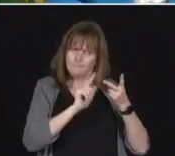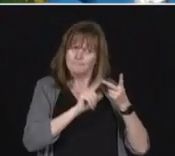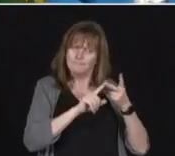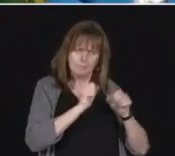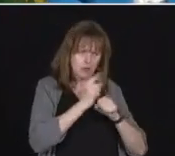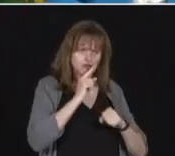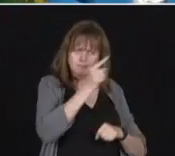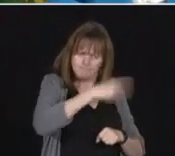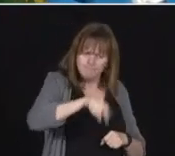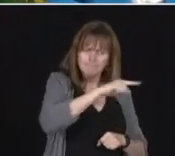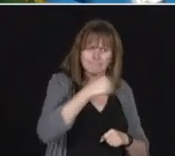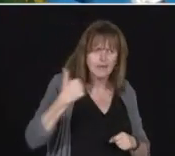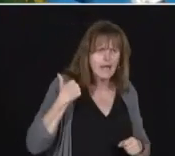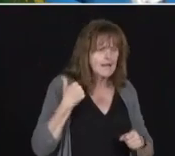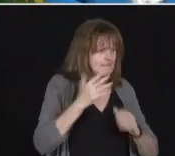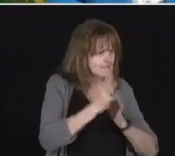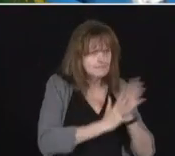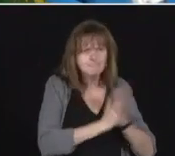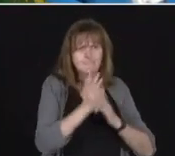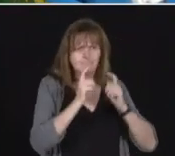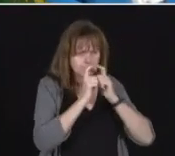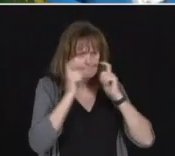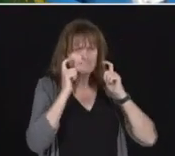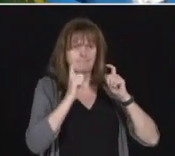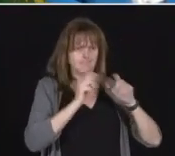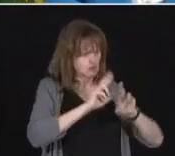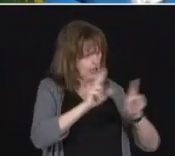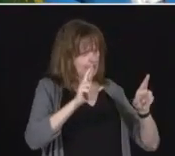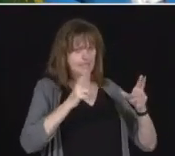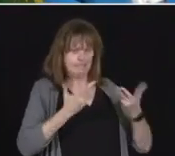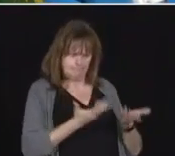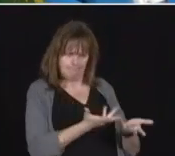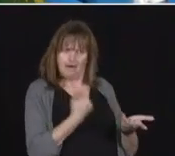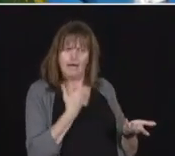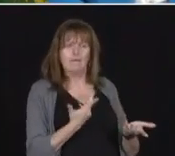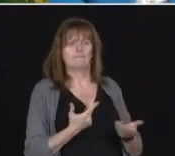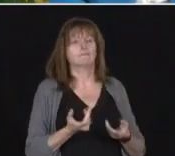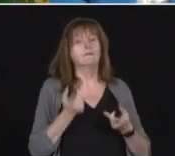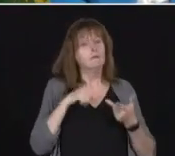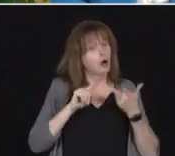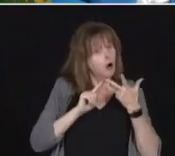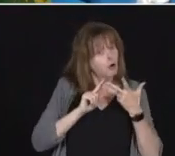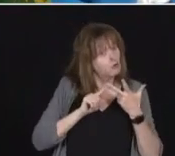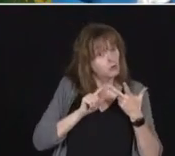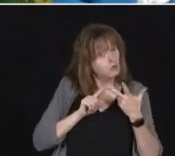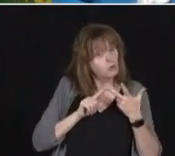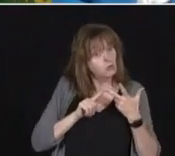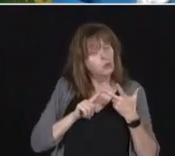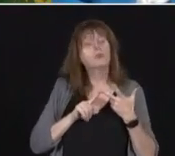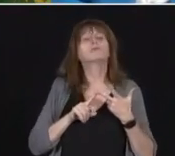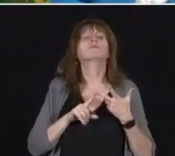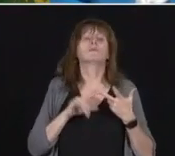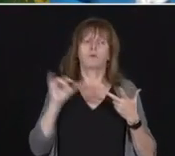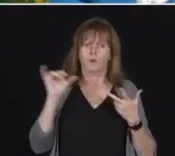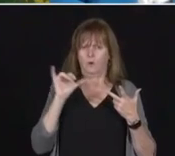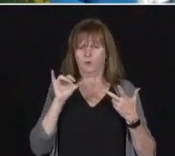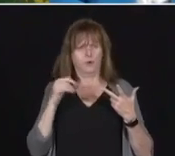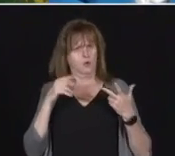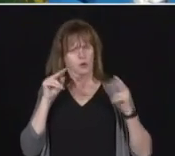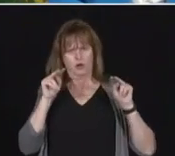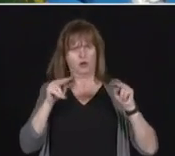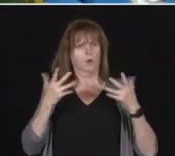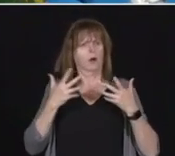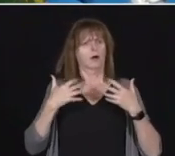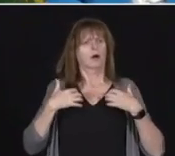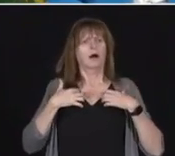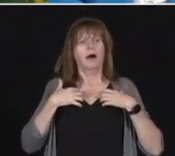they need for doing certain procedures is there for them. We are also looking at a health human resources strategy for long-term care homes